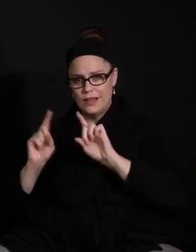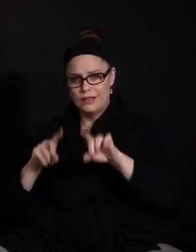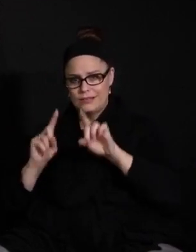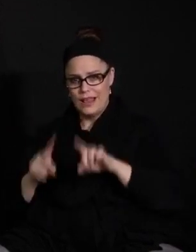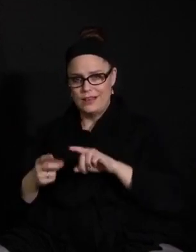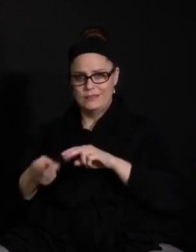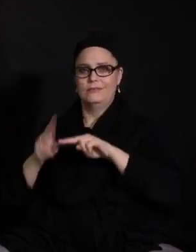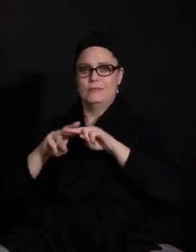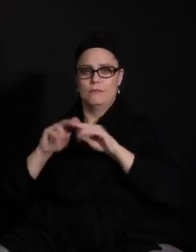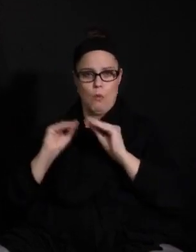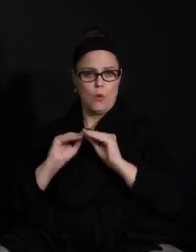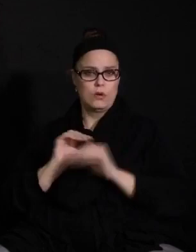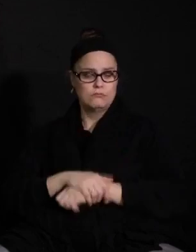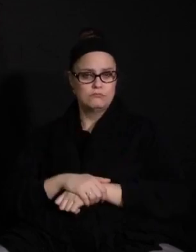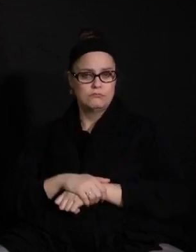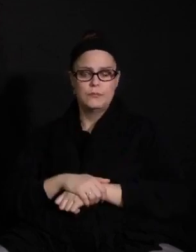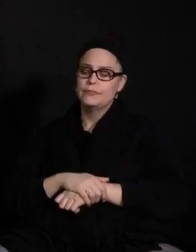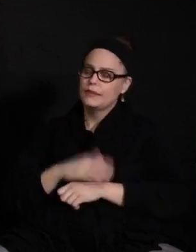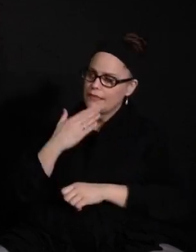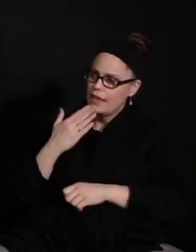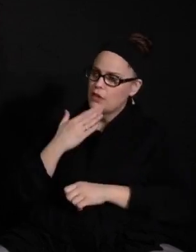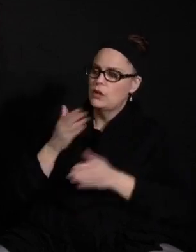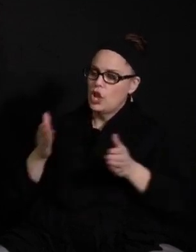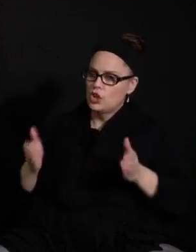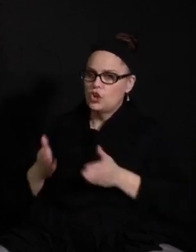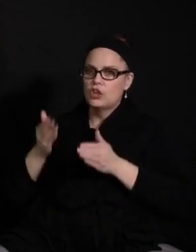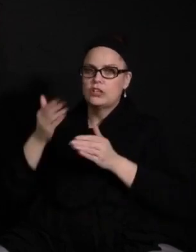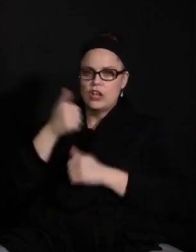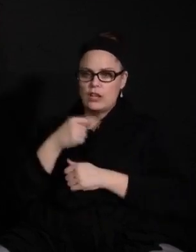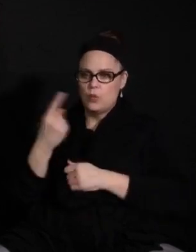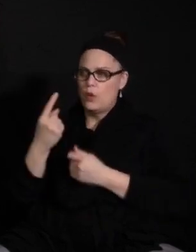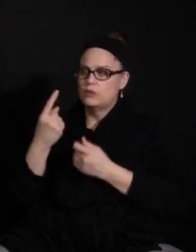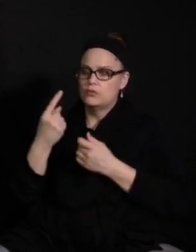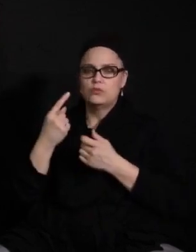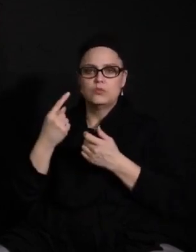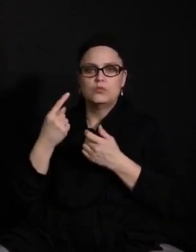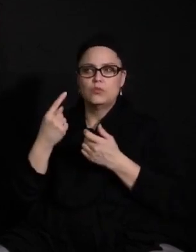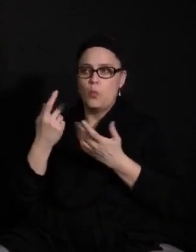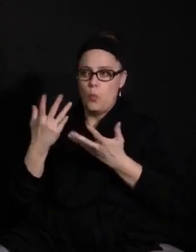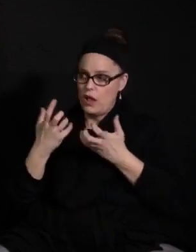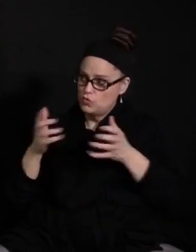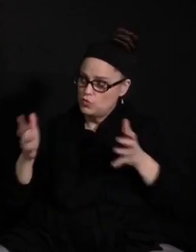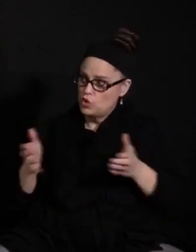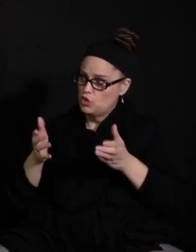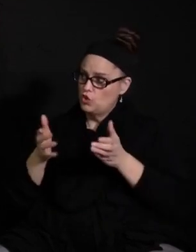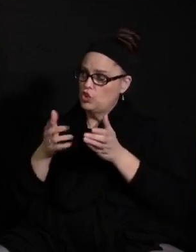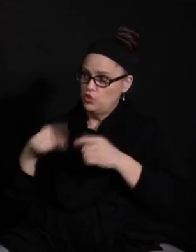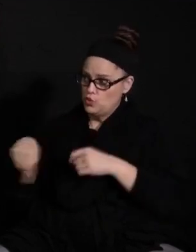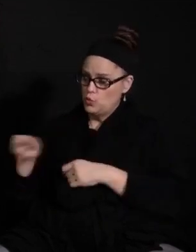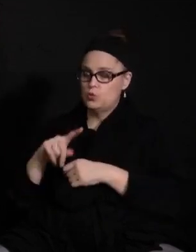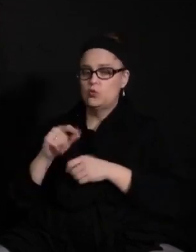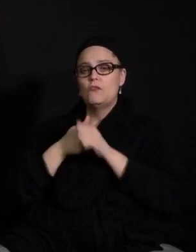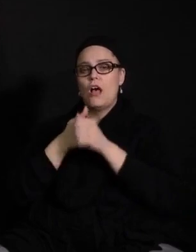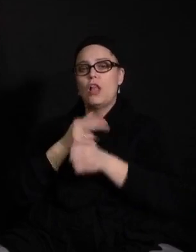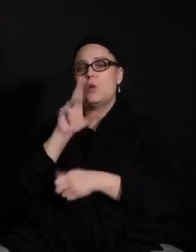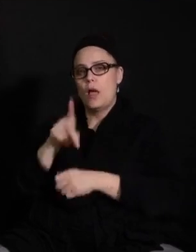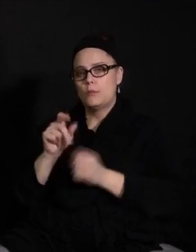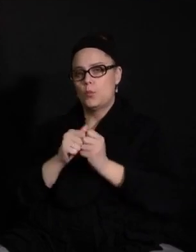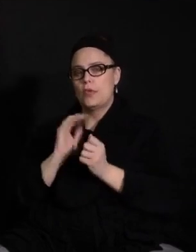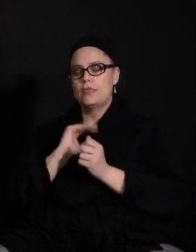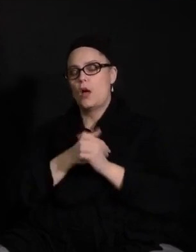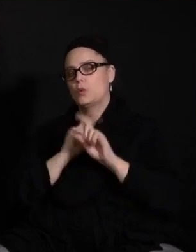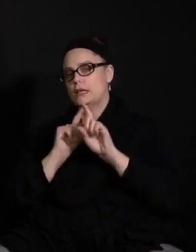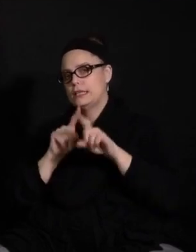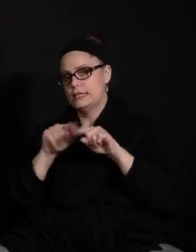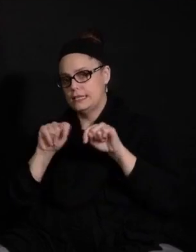Great, thank you so much Kathy and again I encourage anyone to follow up with our school attendance matters team. It would they're a